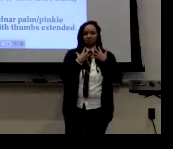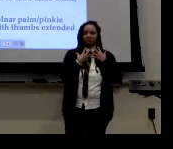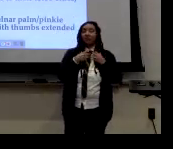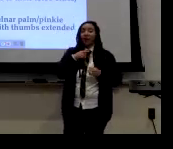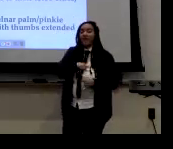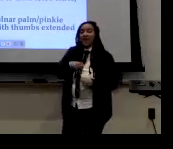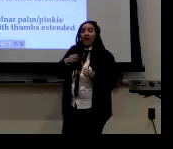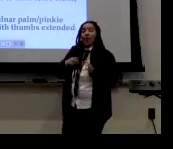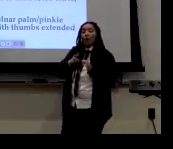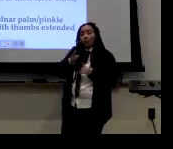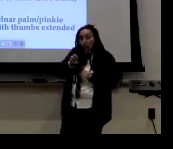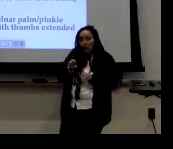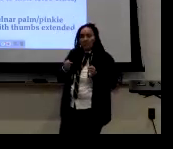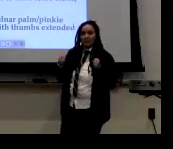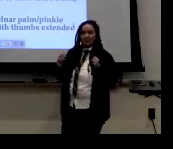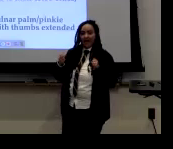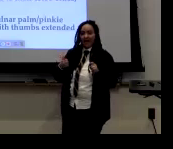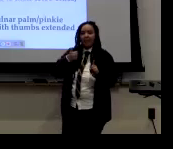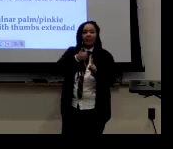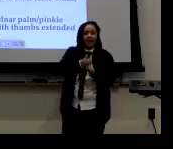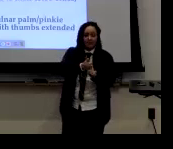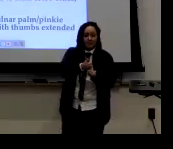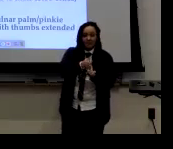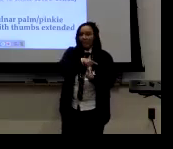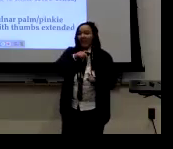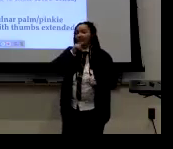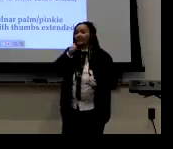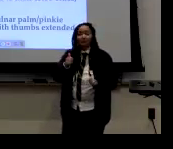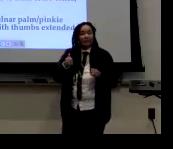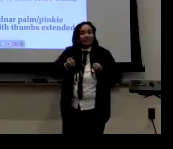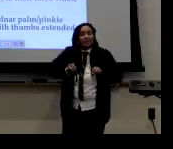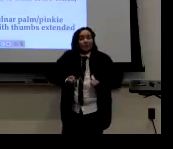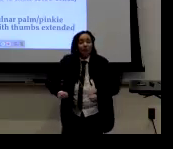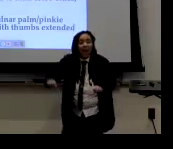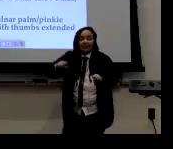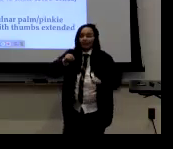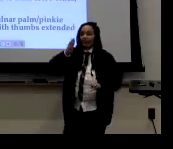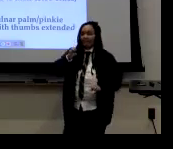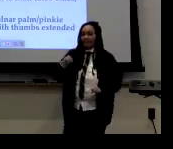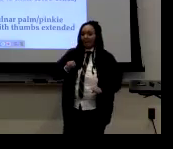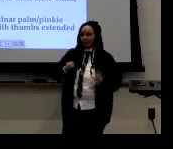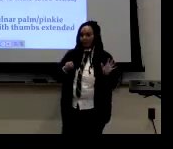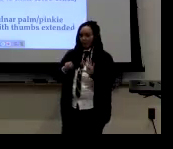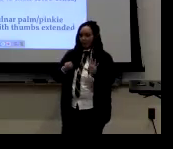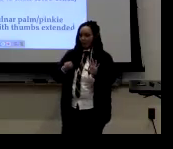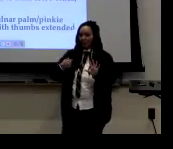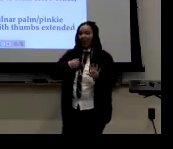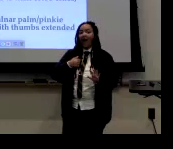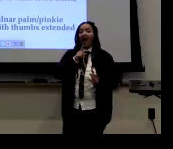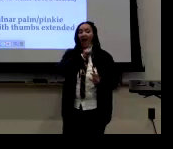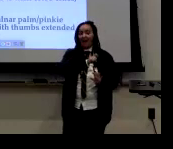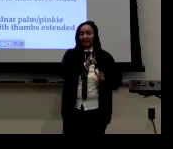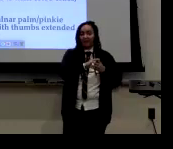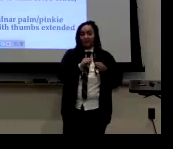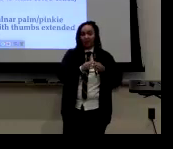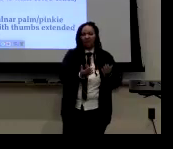And I asked them to just tell me a story. And they were just signing themselves. They weren't trying